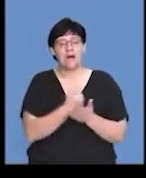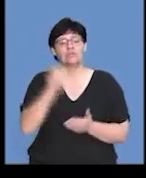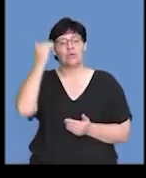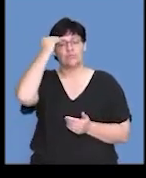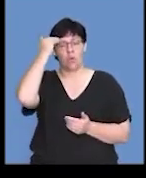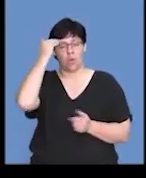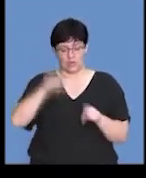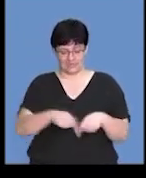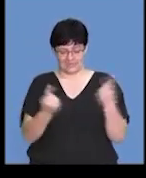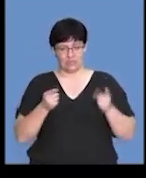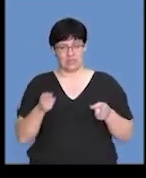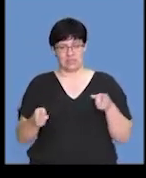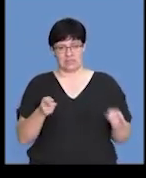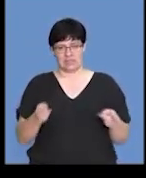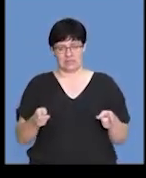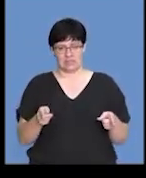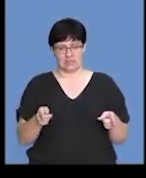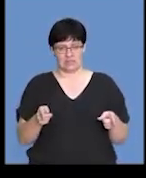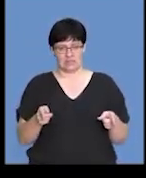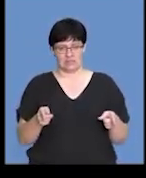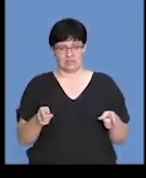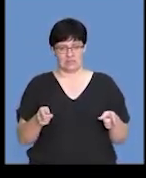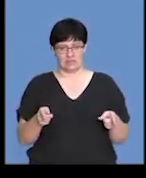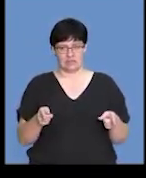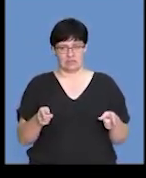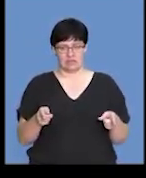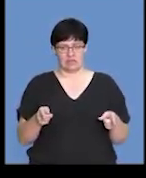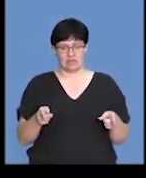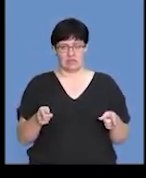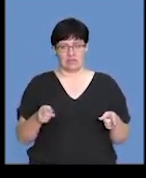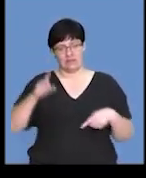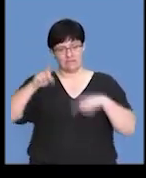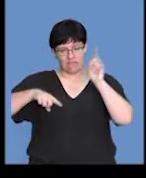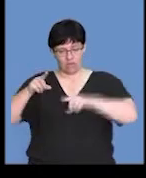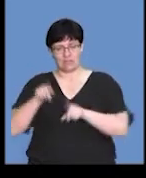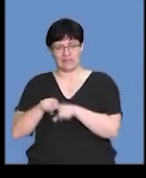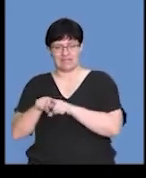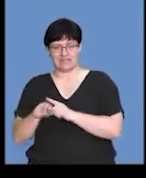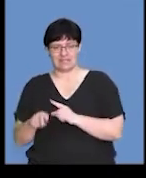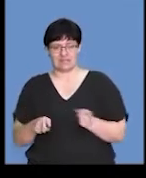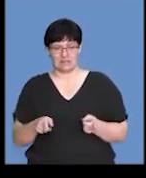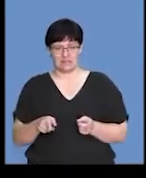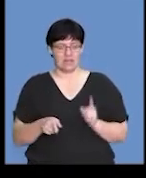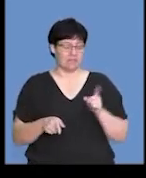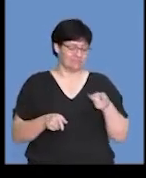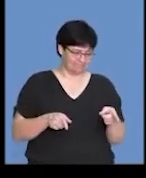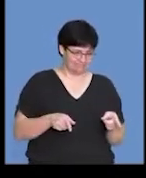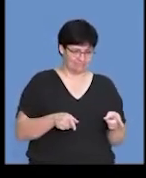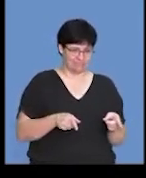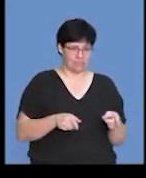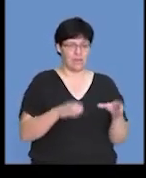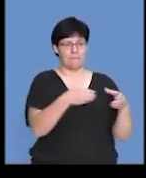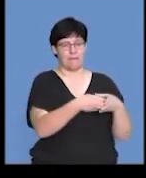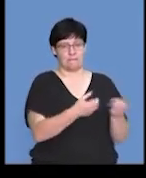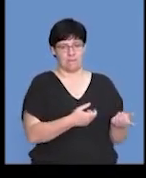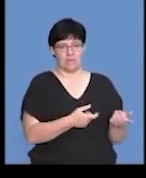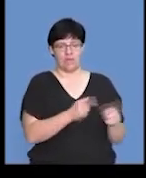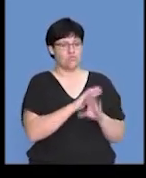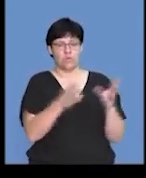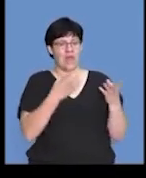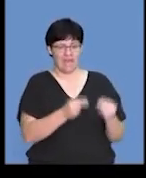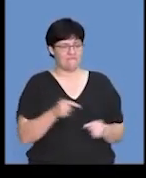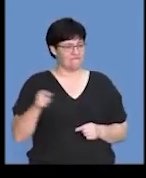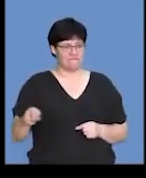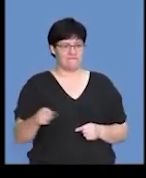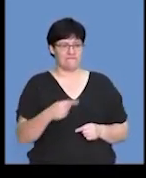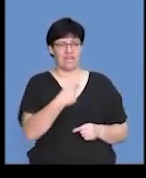what the difference is between a group that has got the variable that we're testing, in this case, thyroxin, and a group that does not have